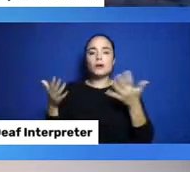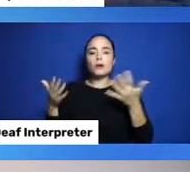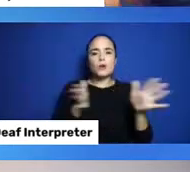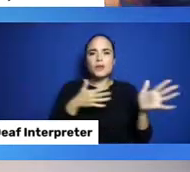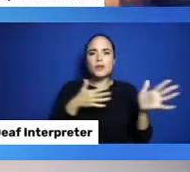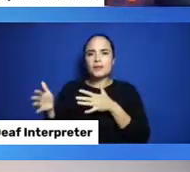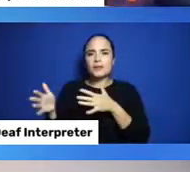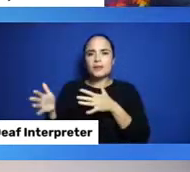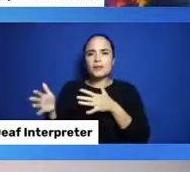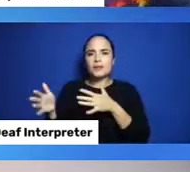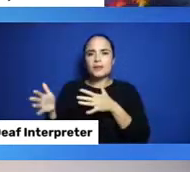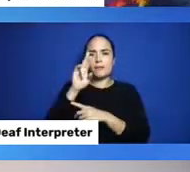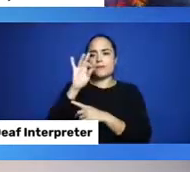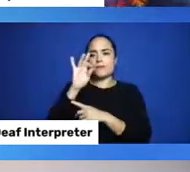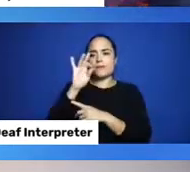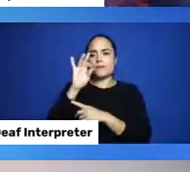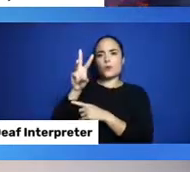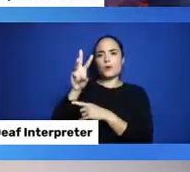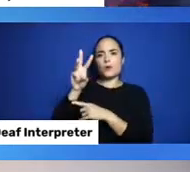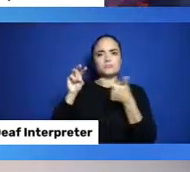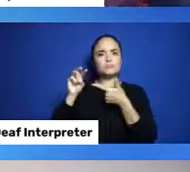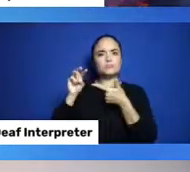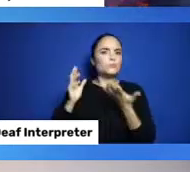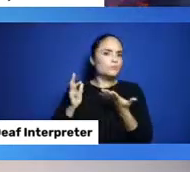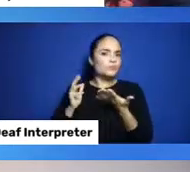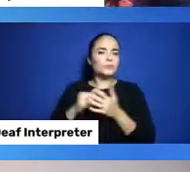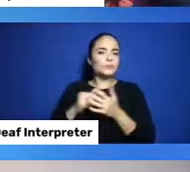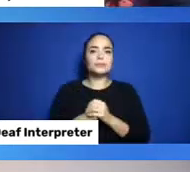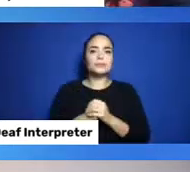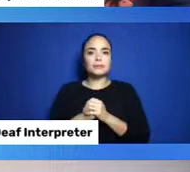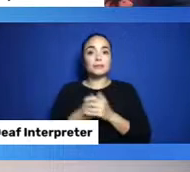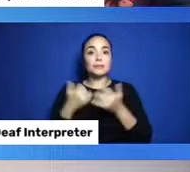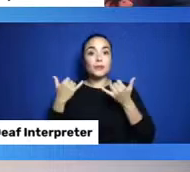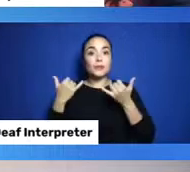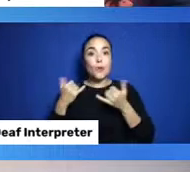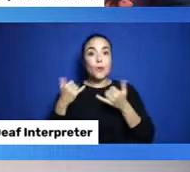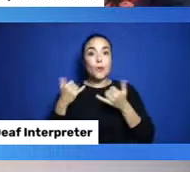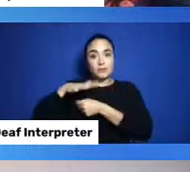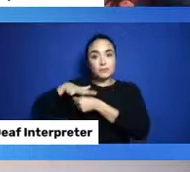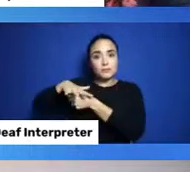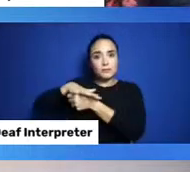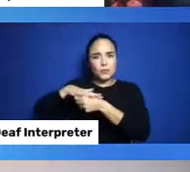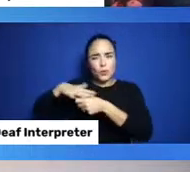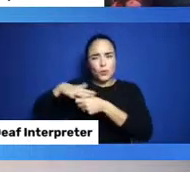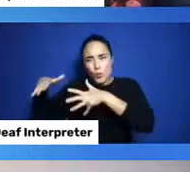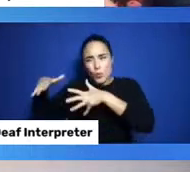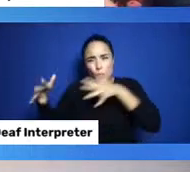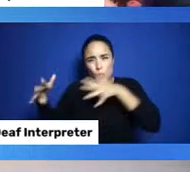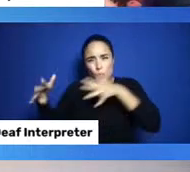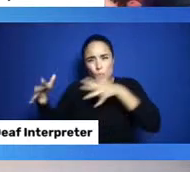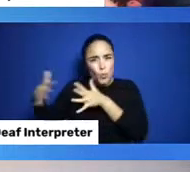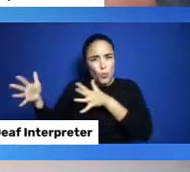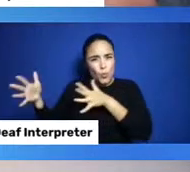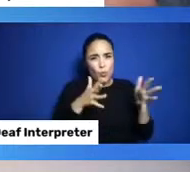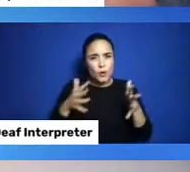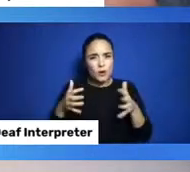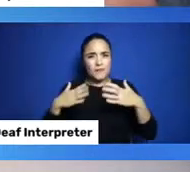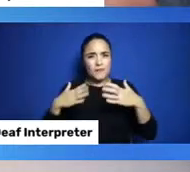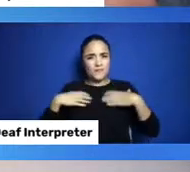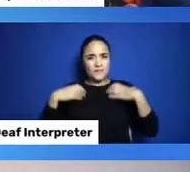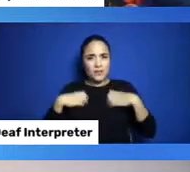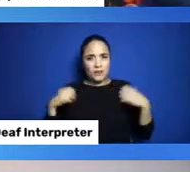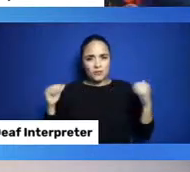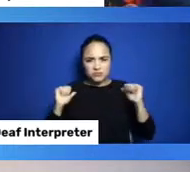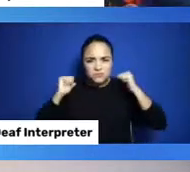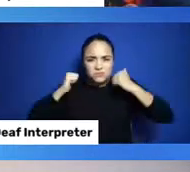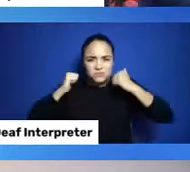extra layer of jacket on top of my vest. And, there was a lot of air. Oh, my goodness. So, I am always meant to make sure that I